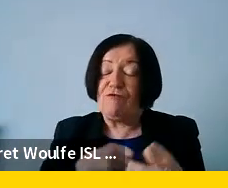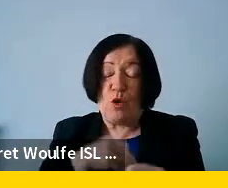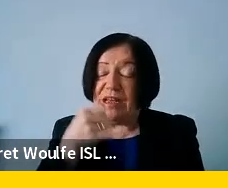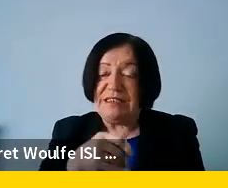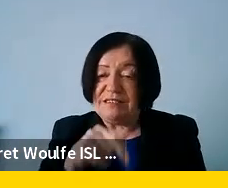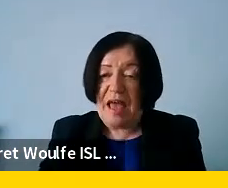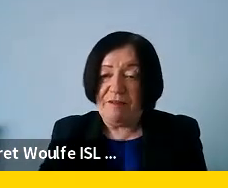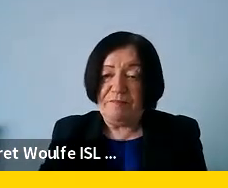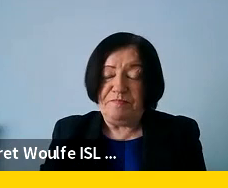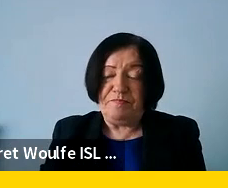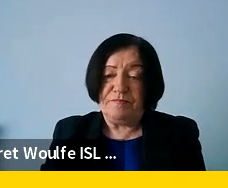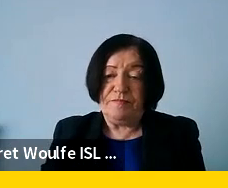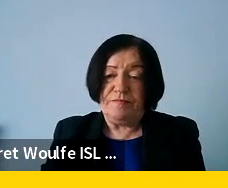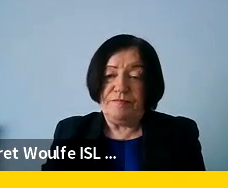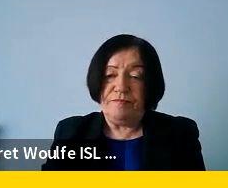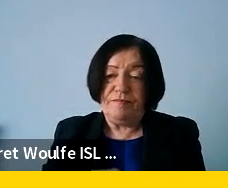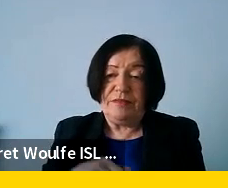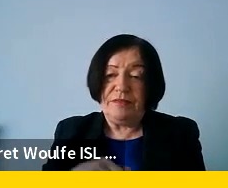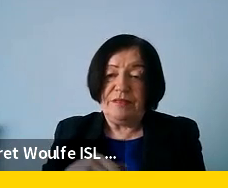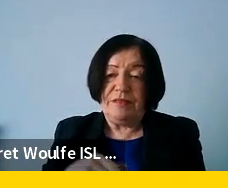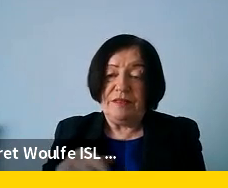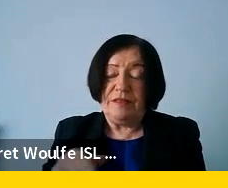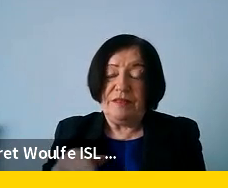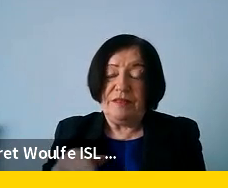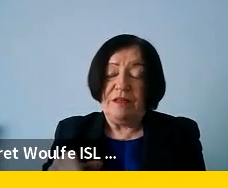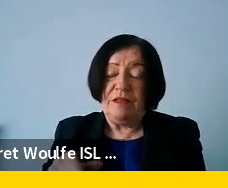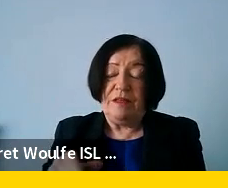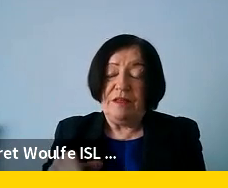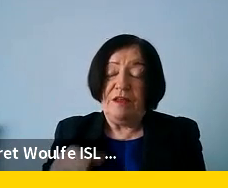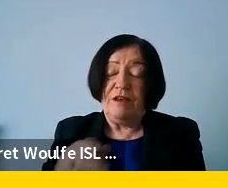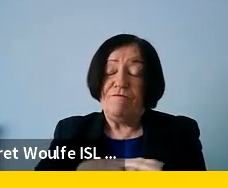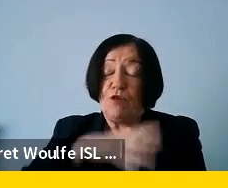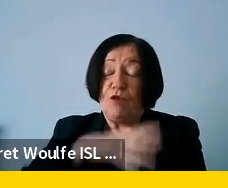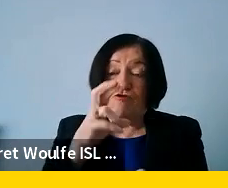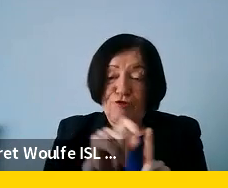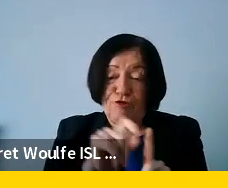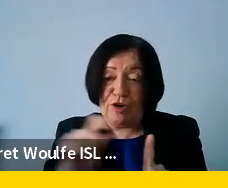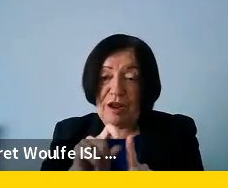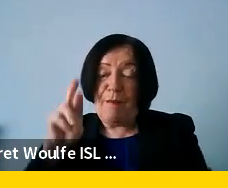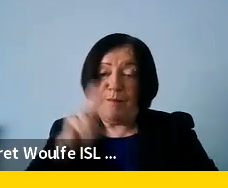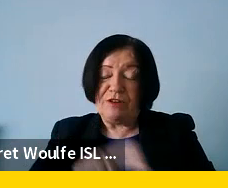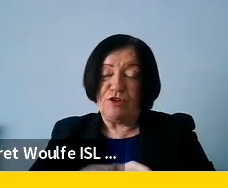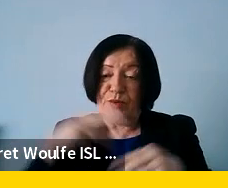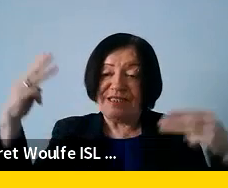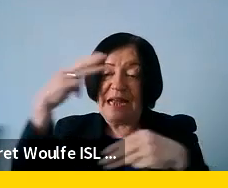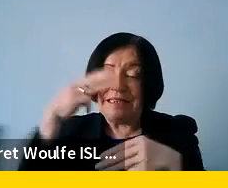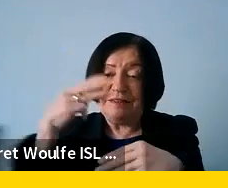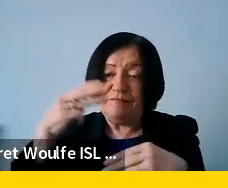that. Then, for example, encryption, it should be better protected. And there is